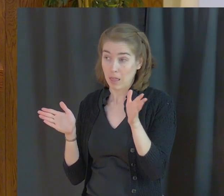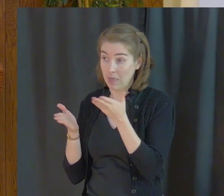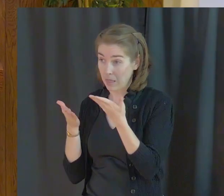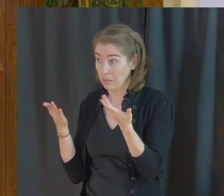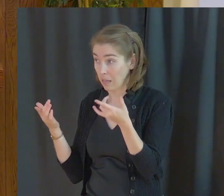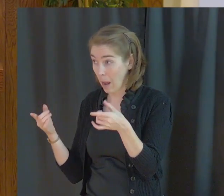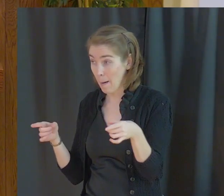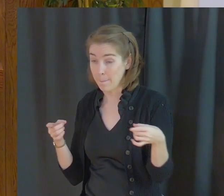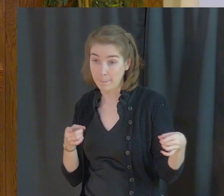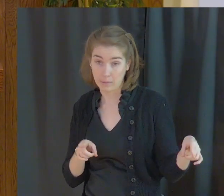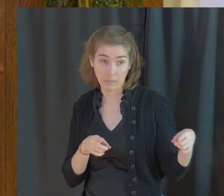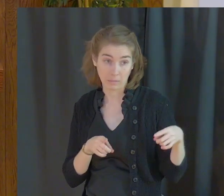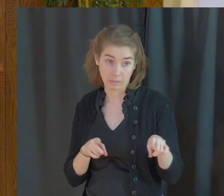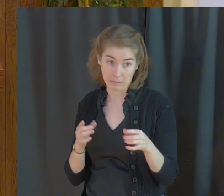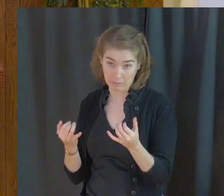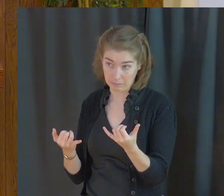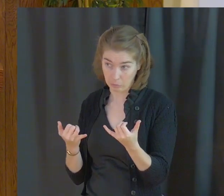around you.